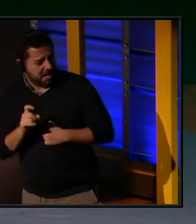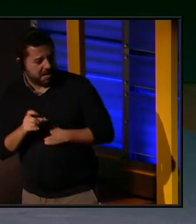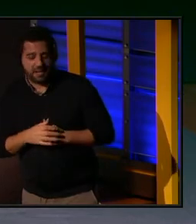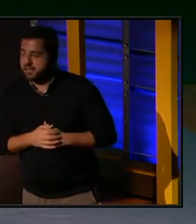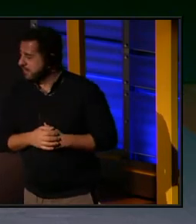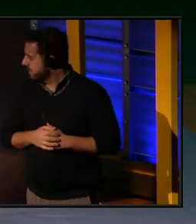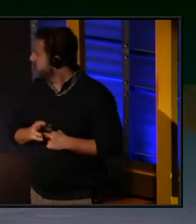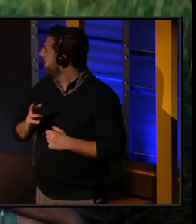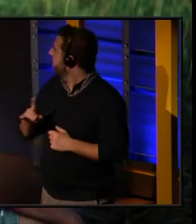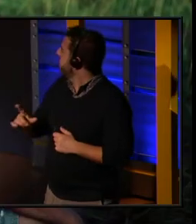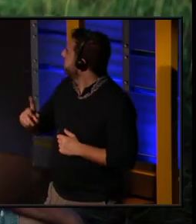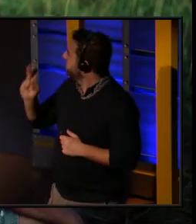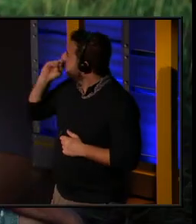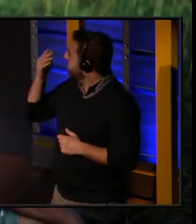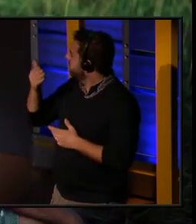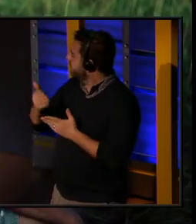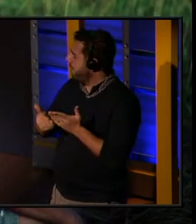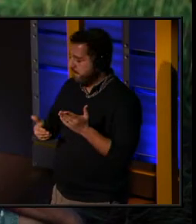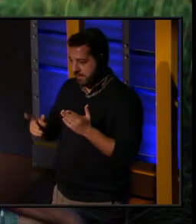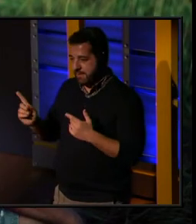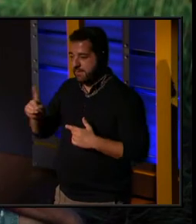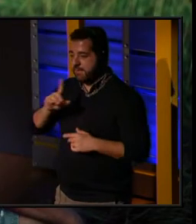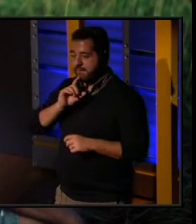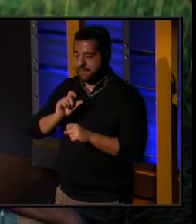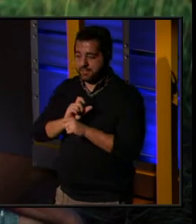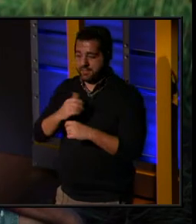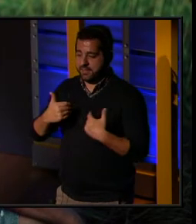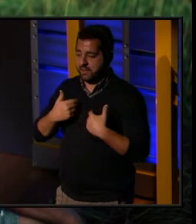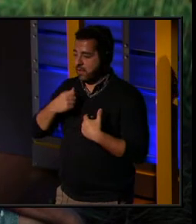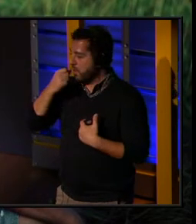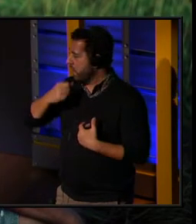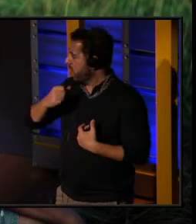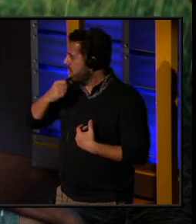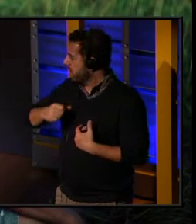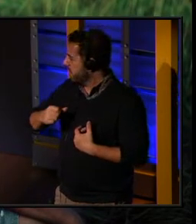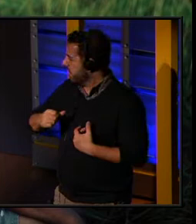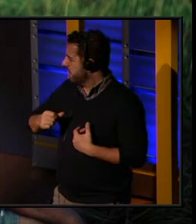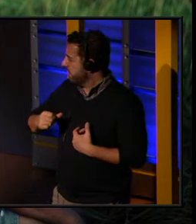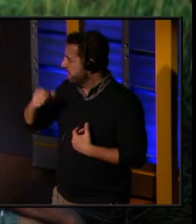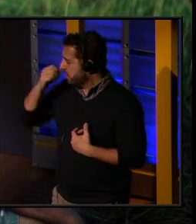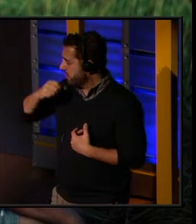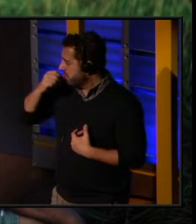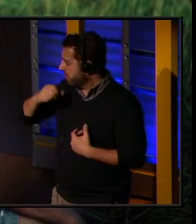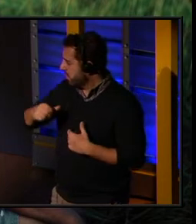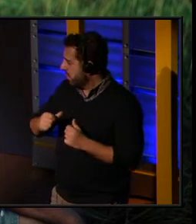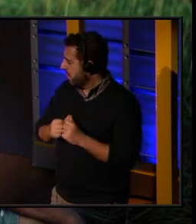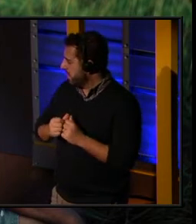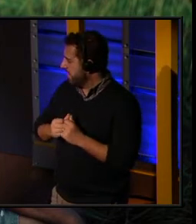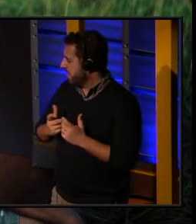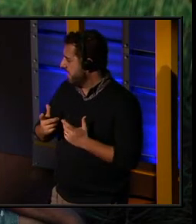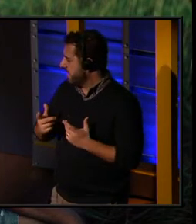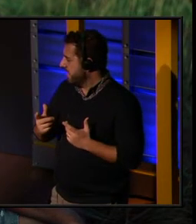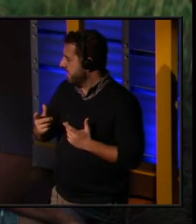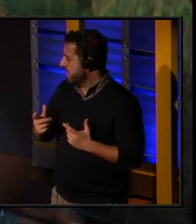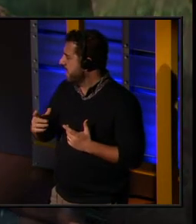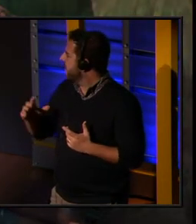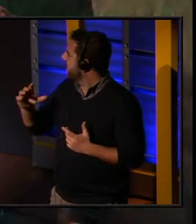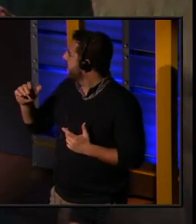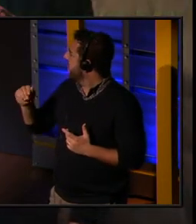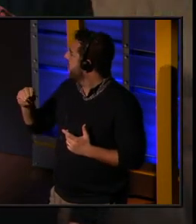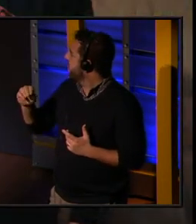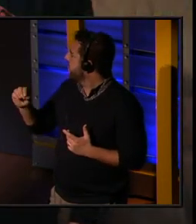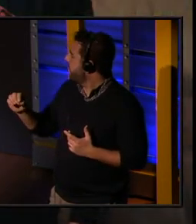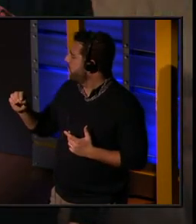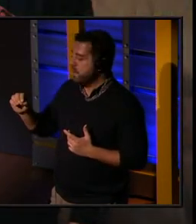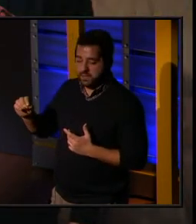Well, you saw some of it, was actually that young girl standing there, don't know, the little girl there in the, she had the camo on in the woods.